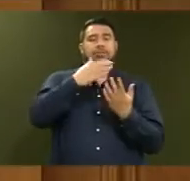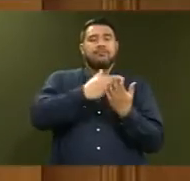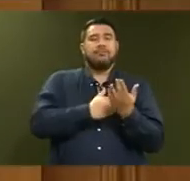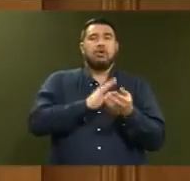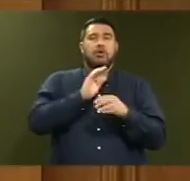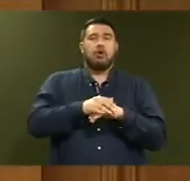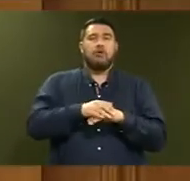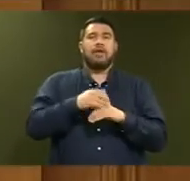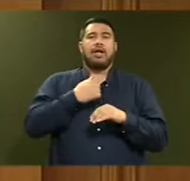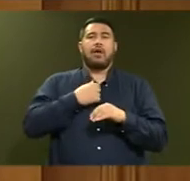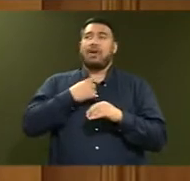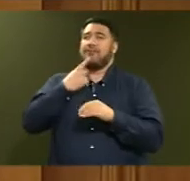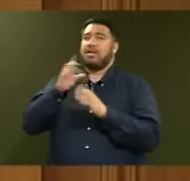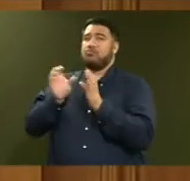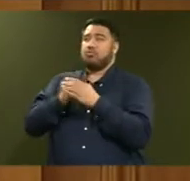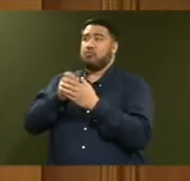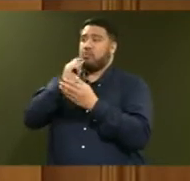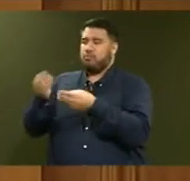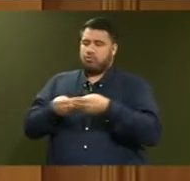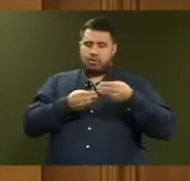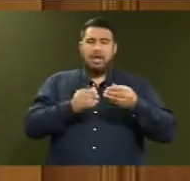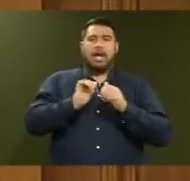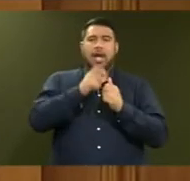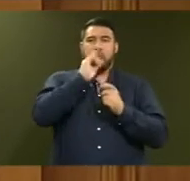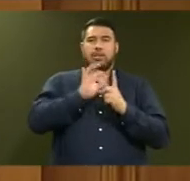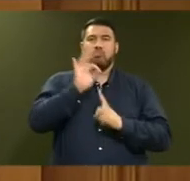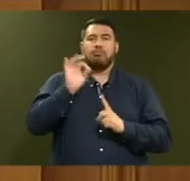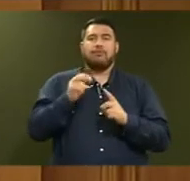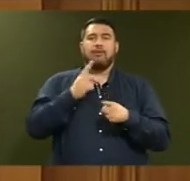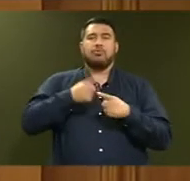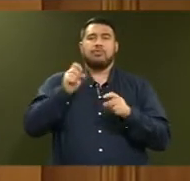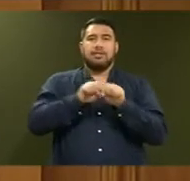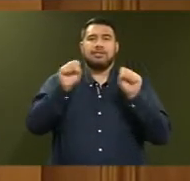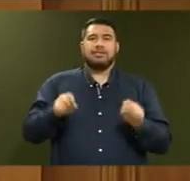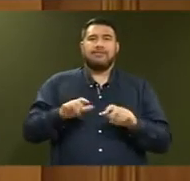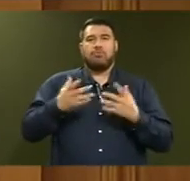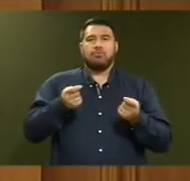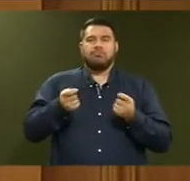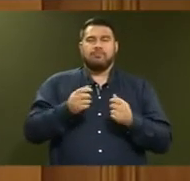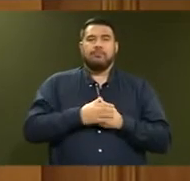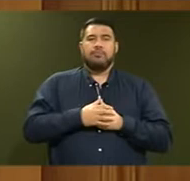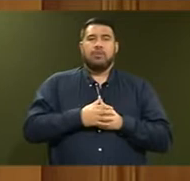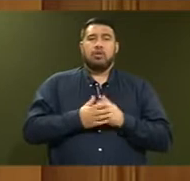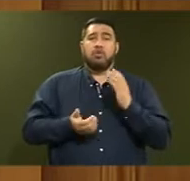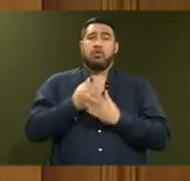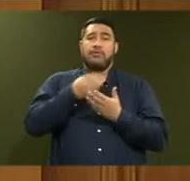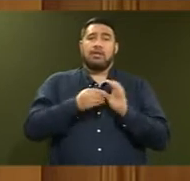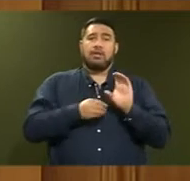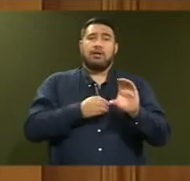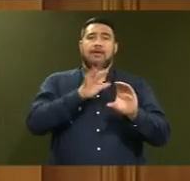Technical Advisory Group report and to improving our emergency management system. New funding of $5.2 million